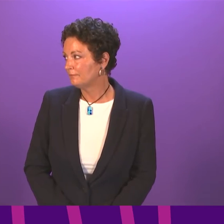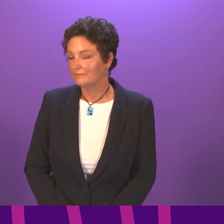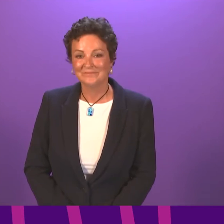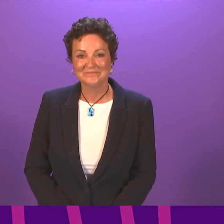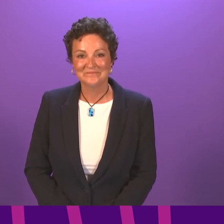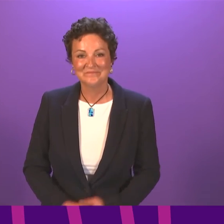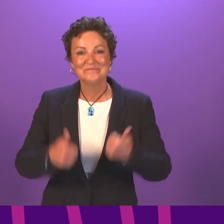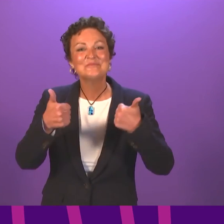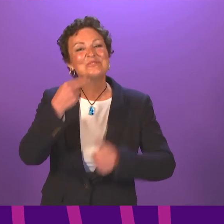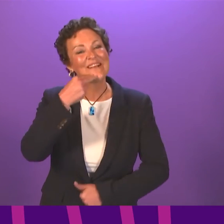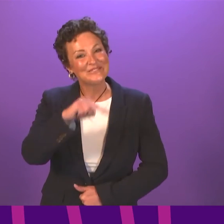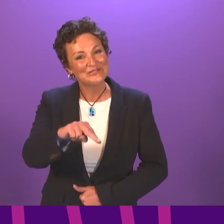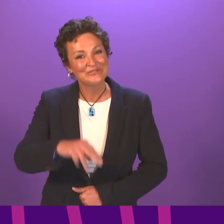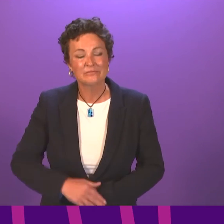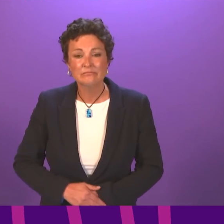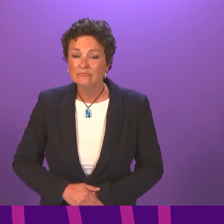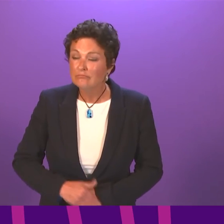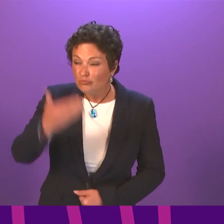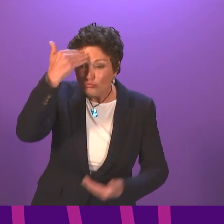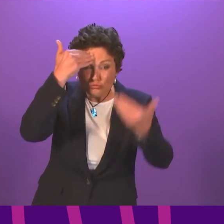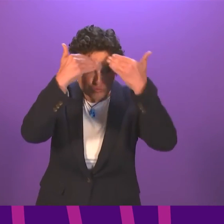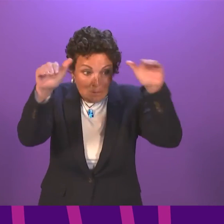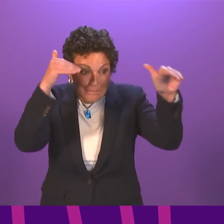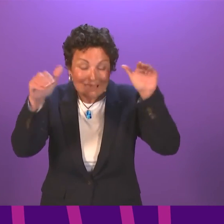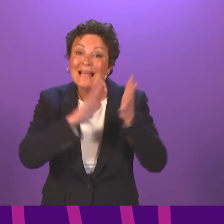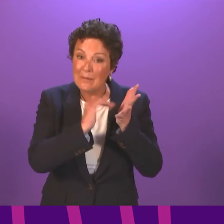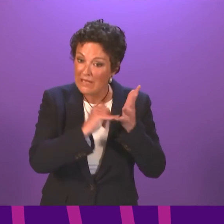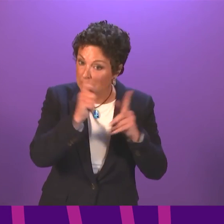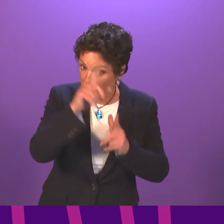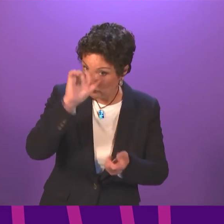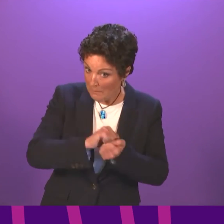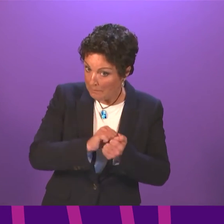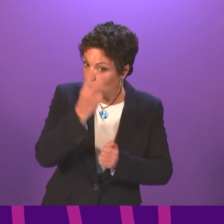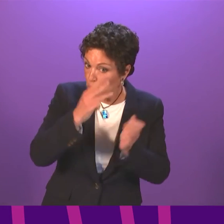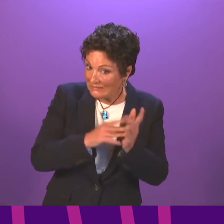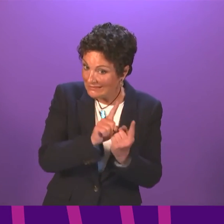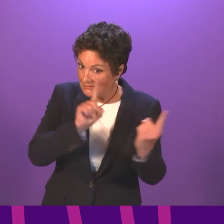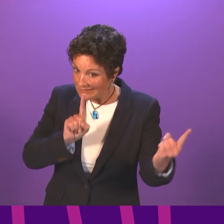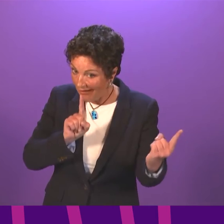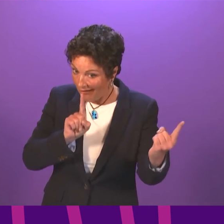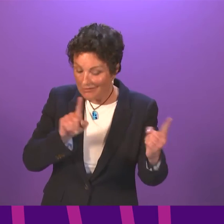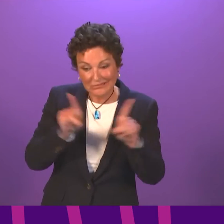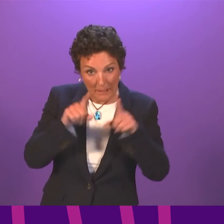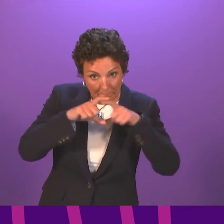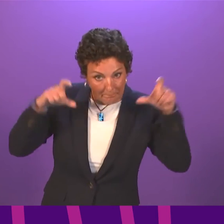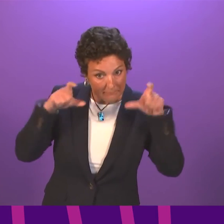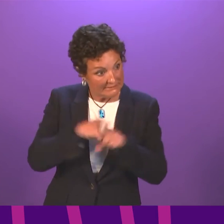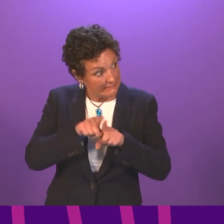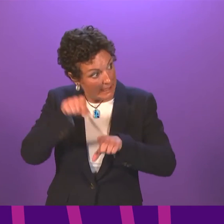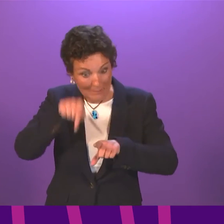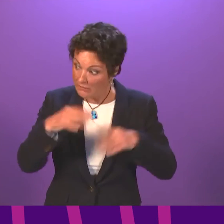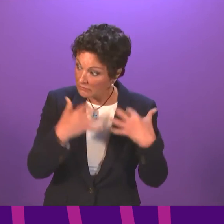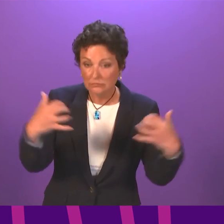Good afternoon. Can I remind members that social distancing measures are in place in the Chamber and across the Holyrood campus.